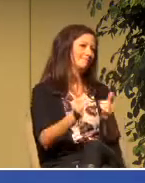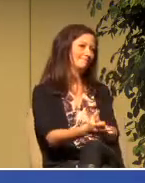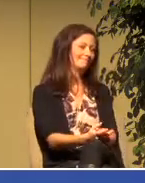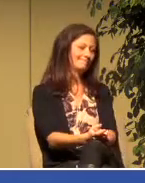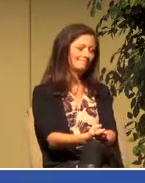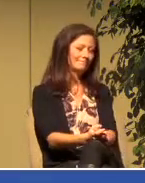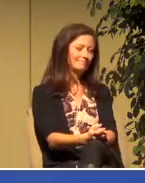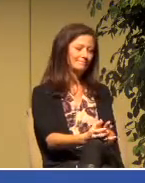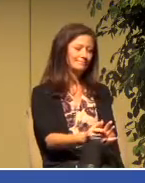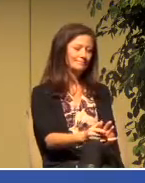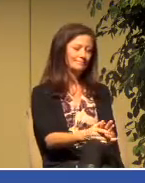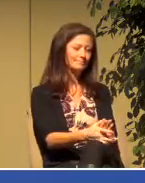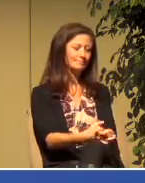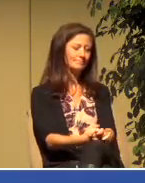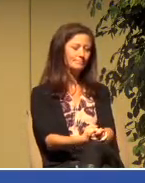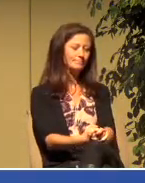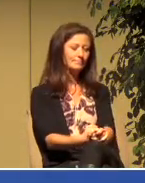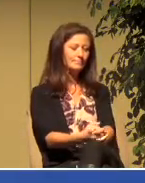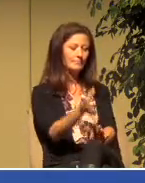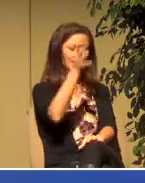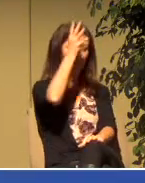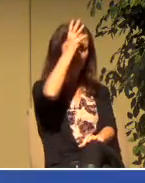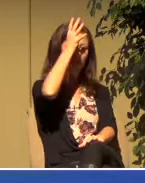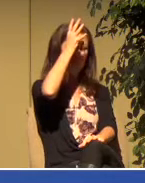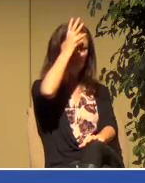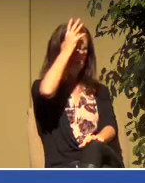father if you can take a man like Saul